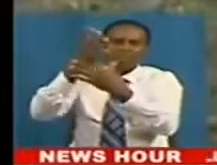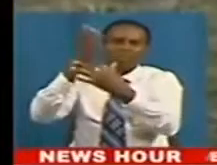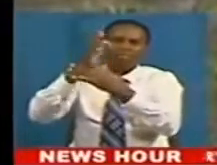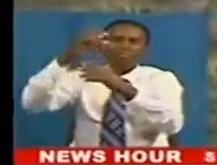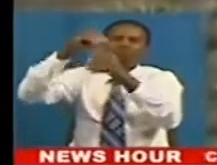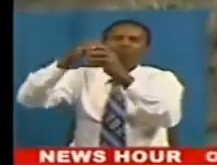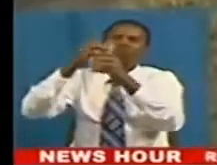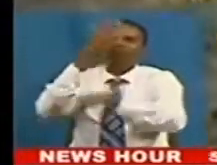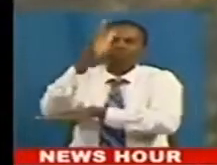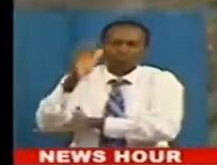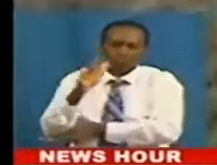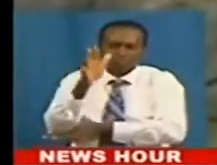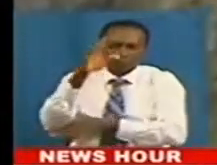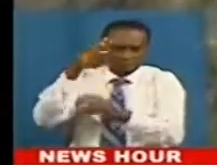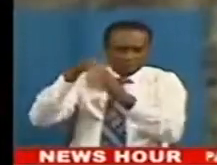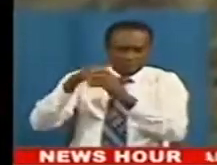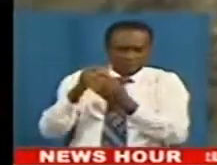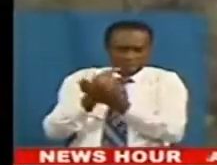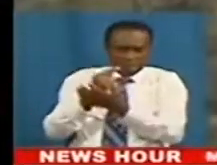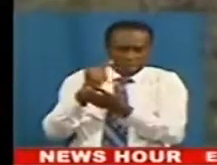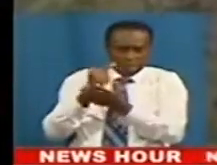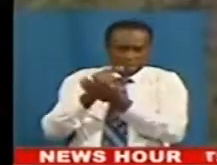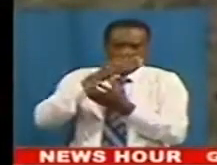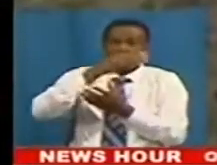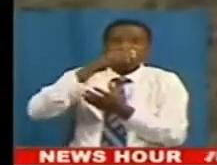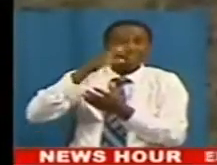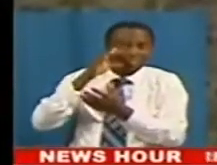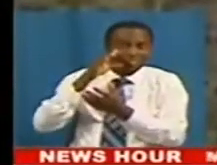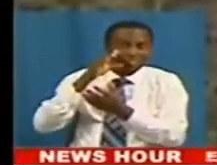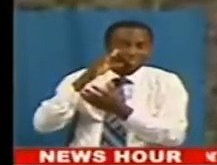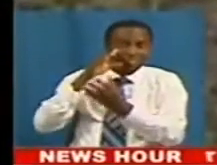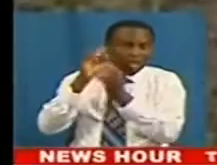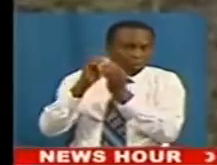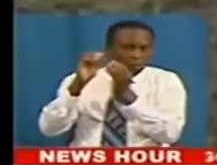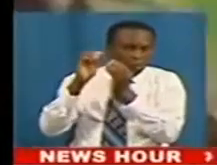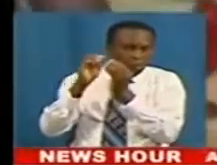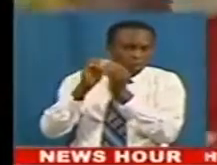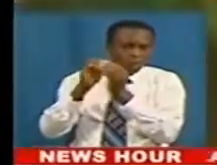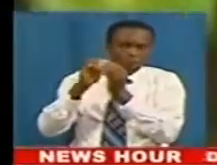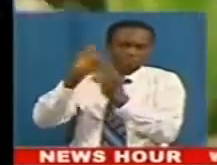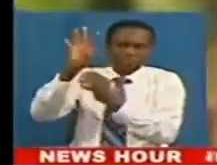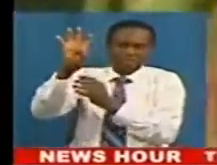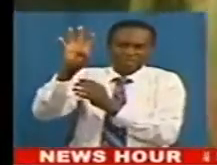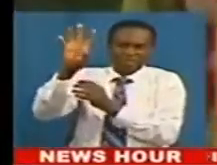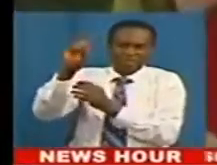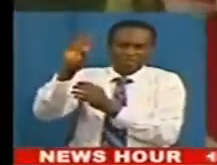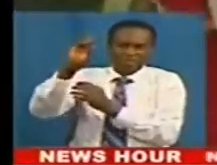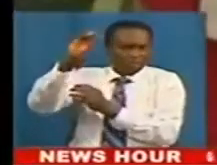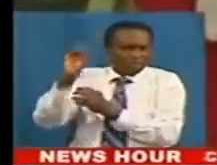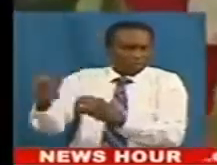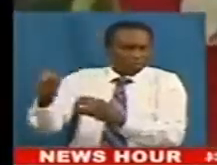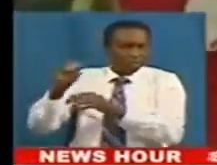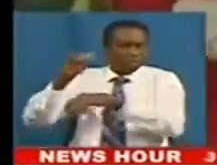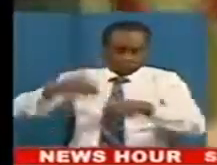In Ghana, agriculture employs almost 50% of the workforce. Although its share to